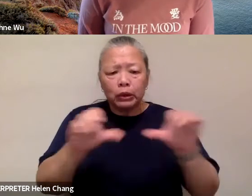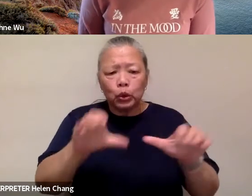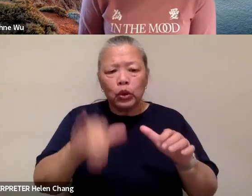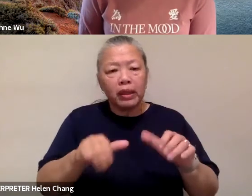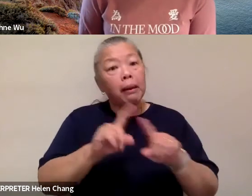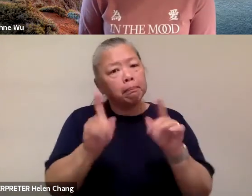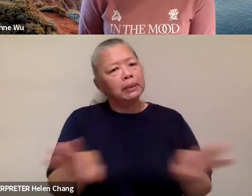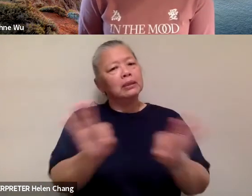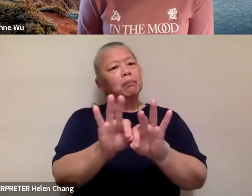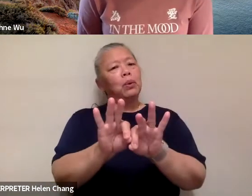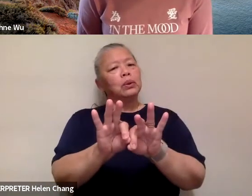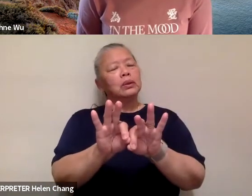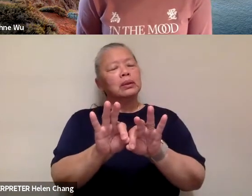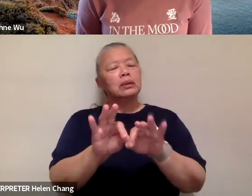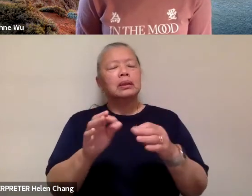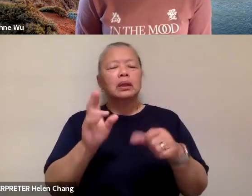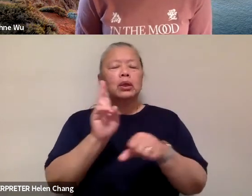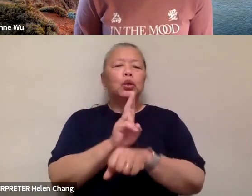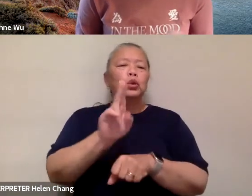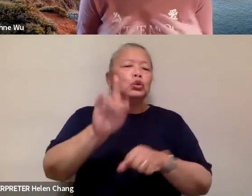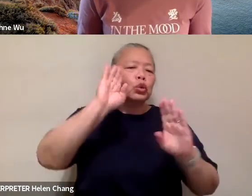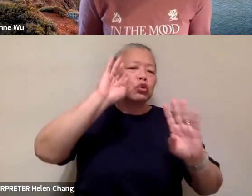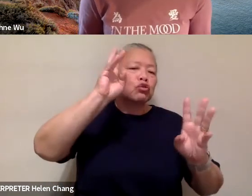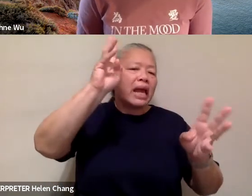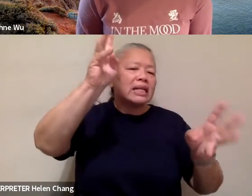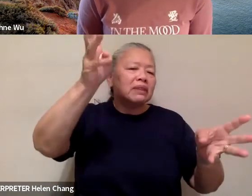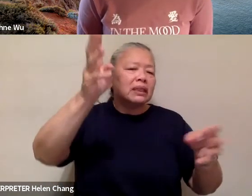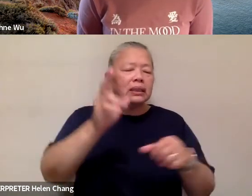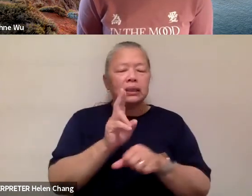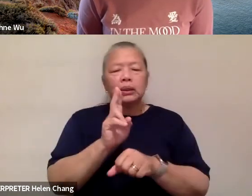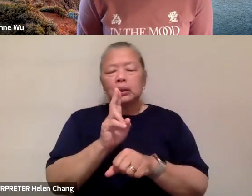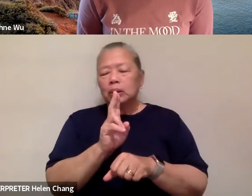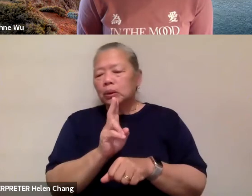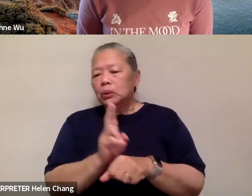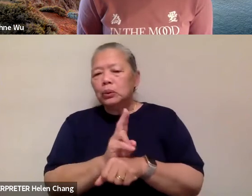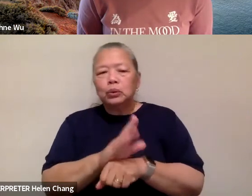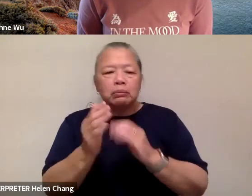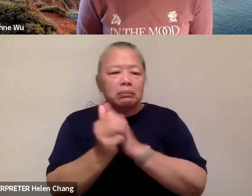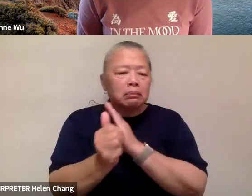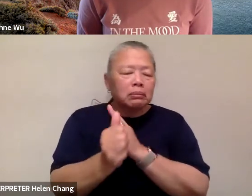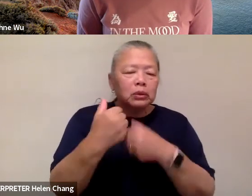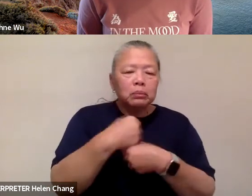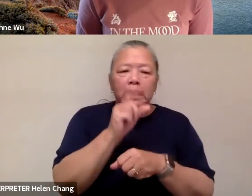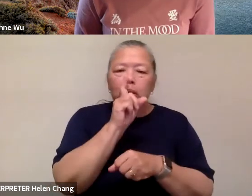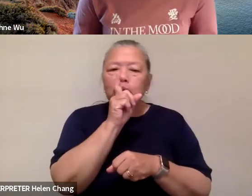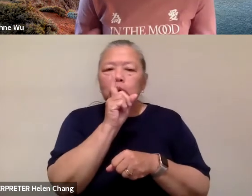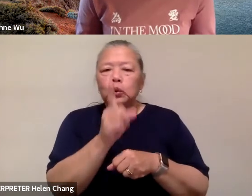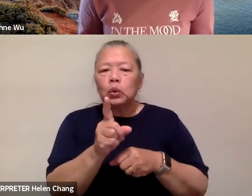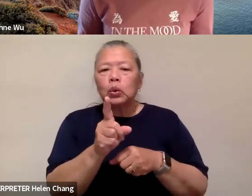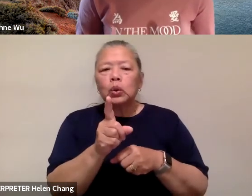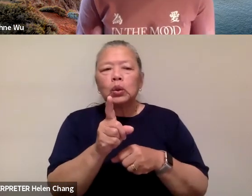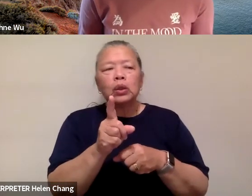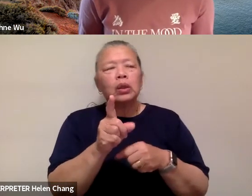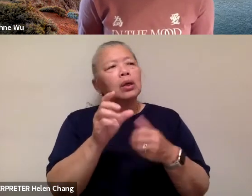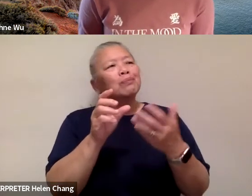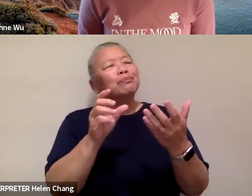use your creative, your creativity to ensure that, or to, you know, to